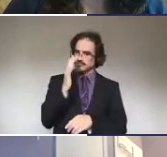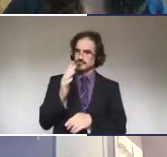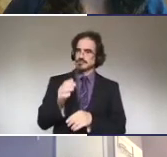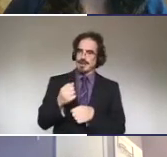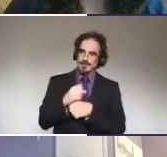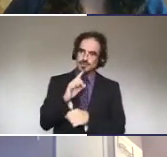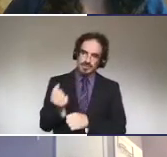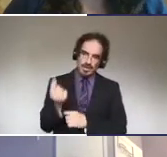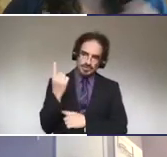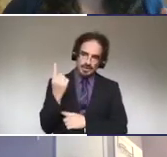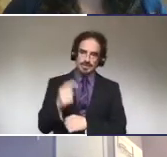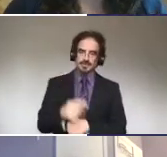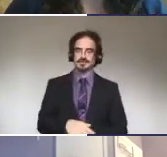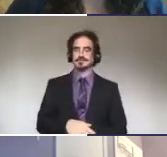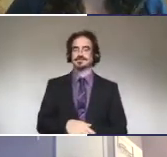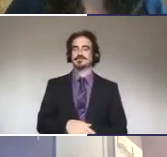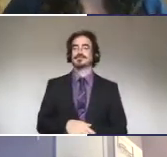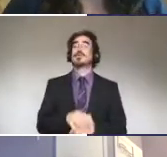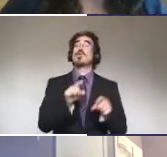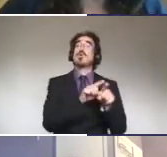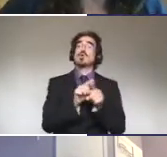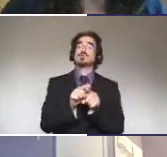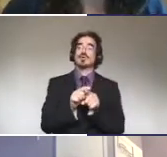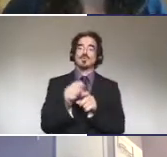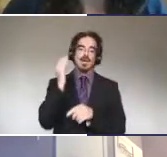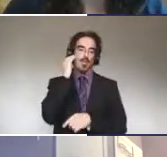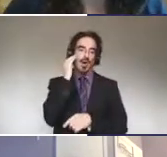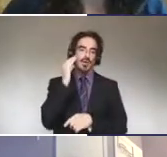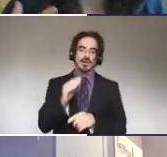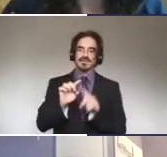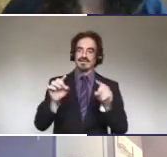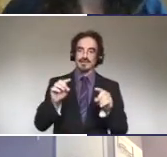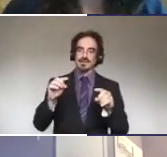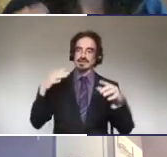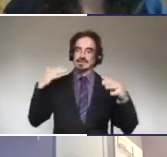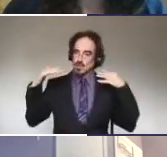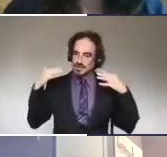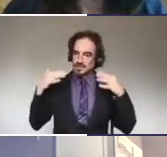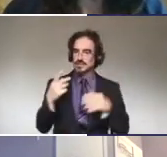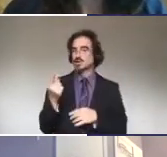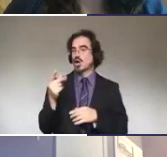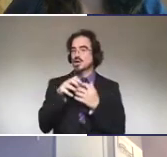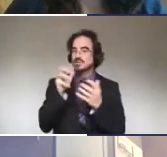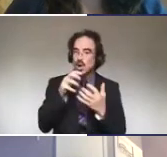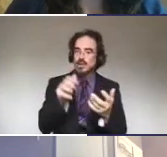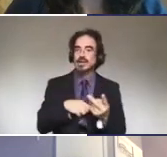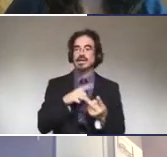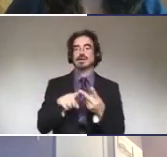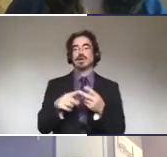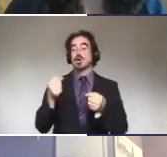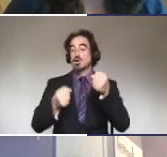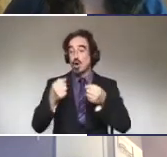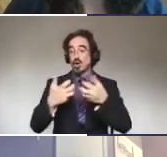acoustics in your room, uh, dogs barking in COVID services, cars, um, that had their engines on can be